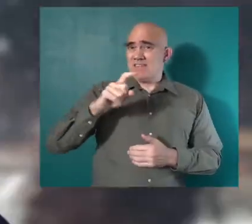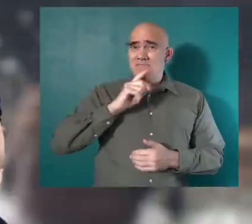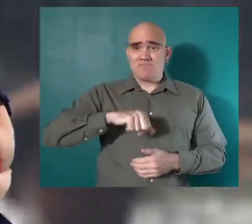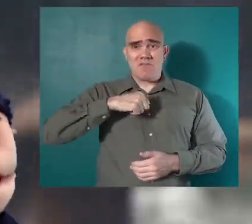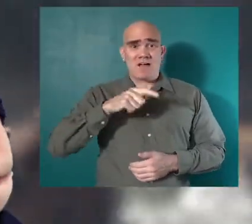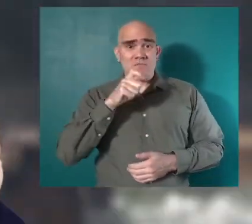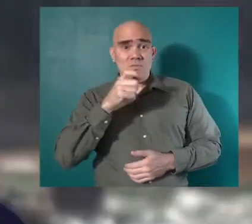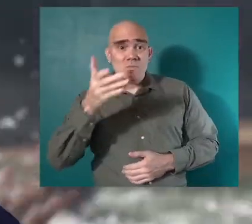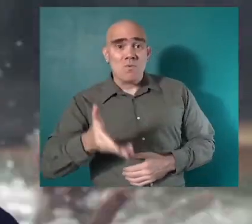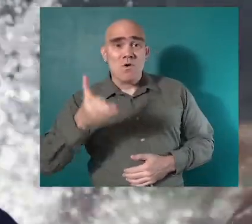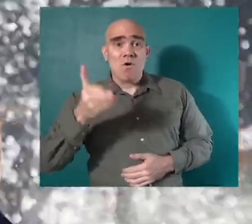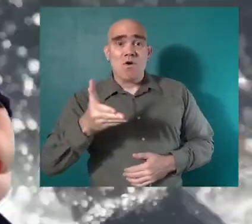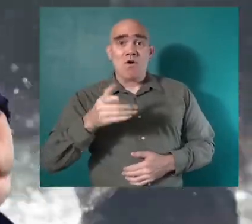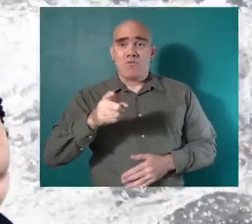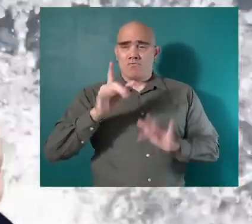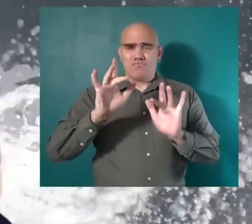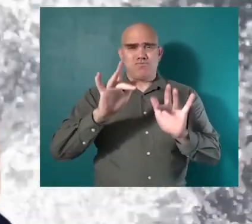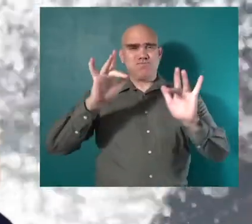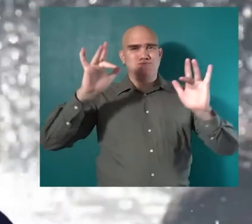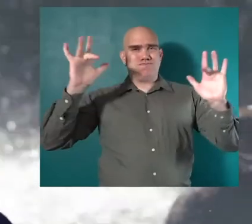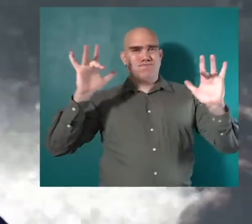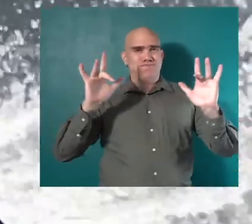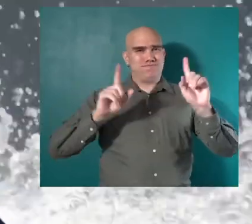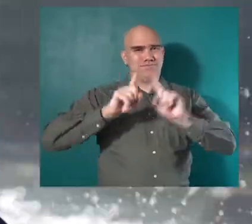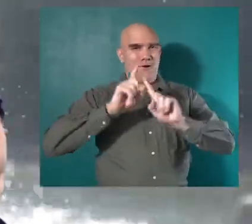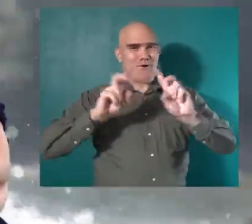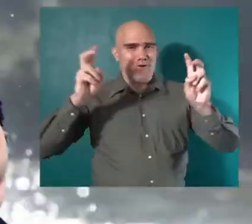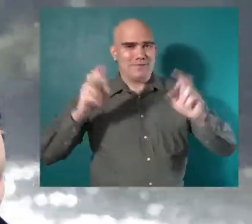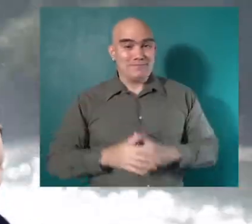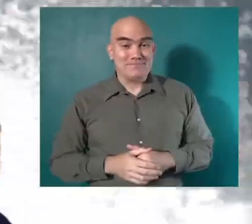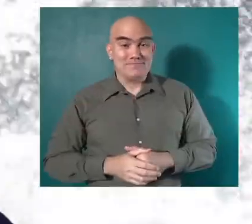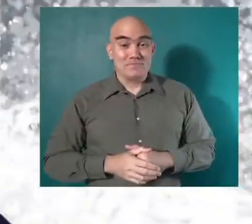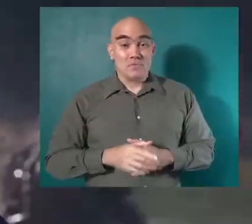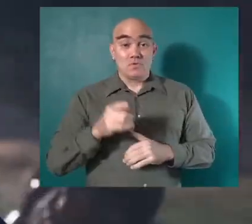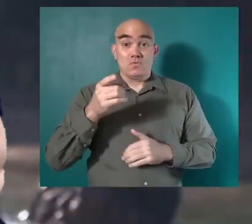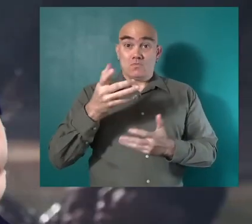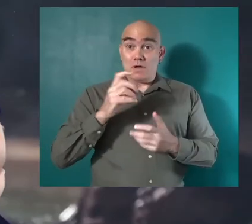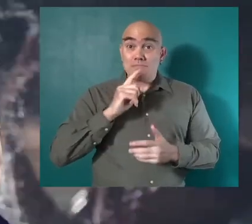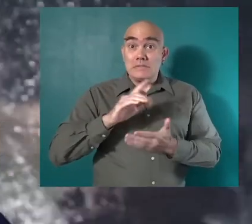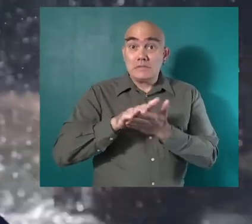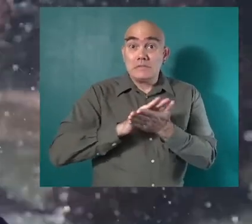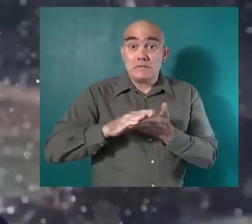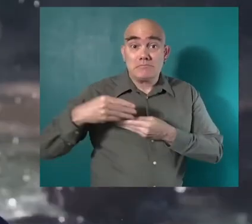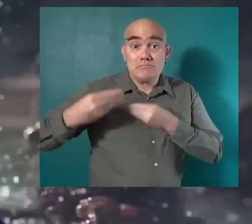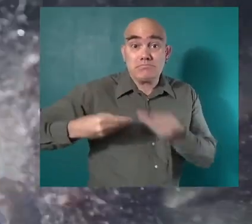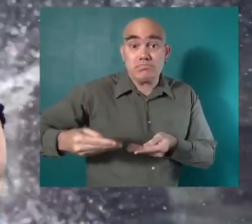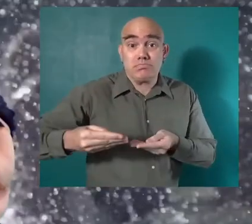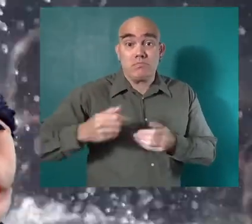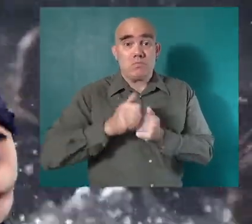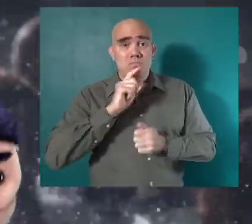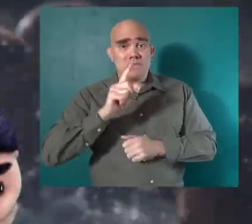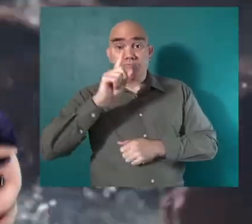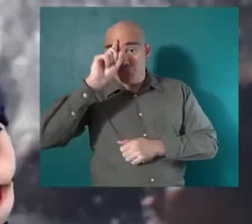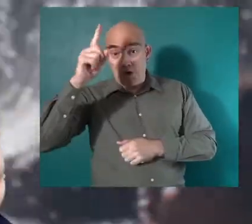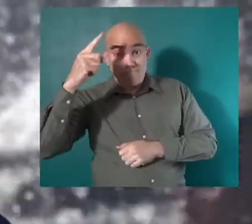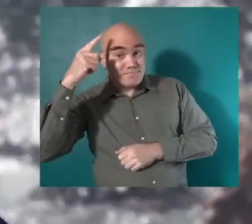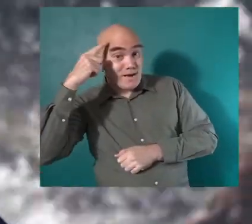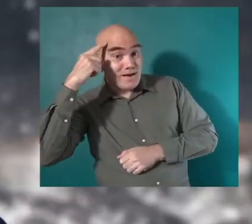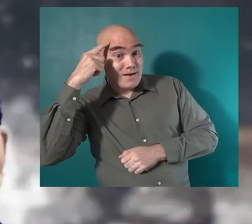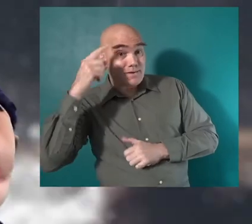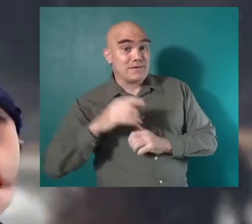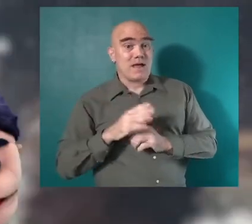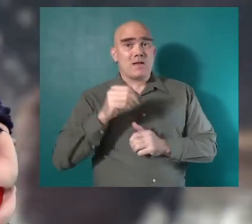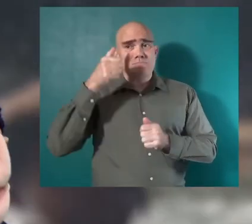Cause you need to be proud of who you are. You're a shining star, one of the kind, with a really smart mind. And